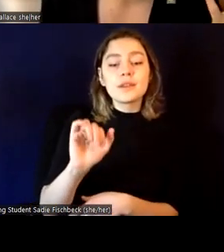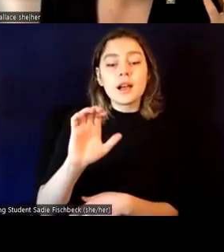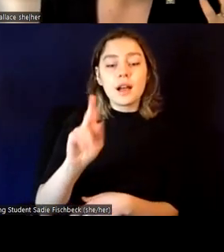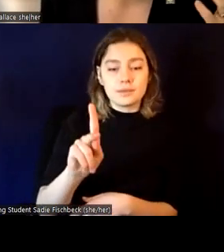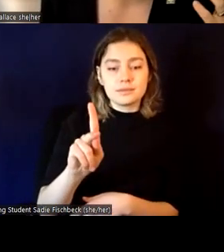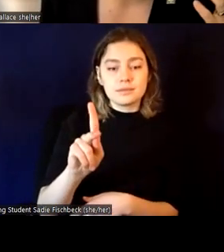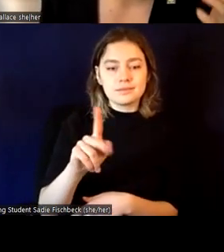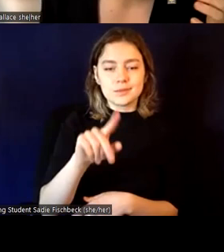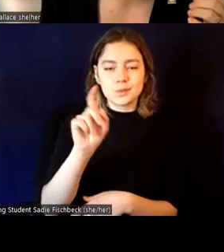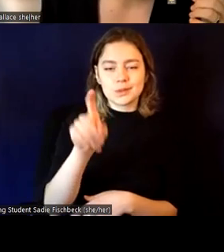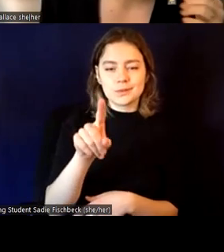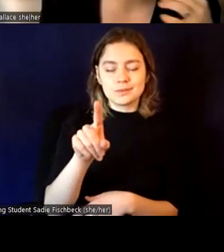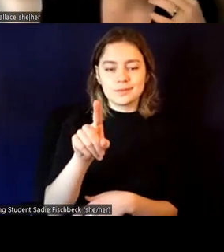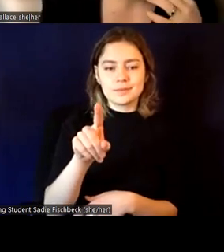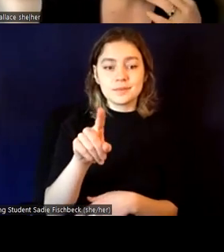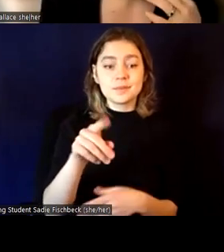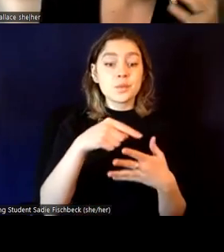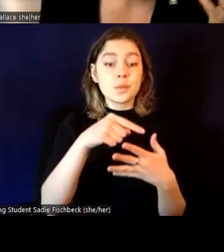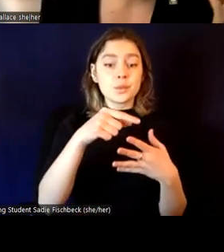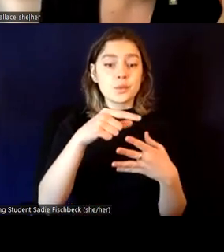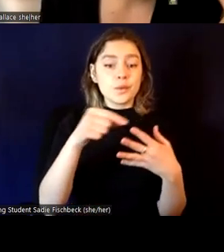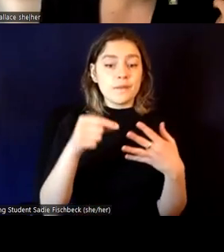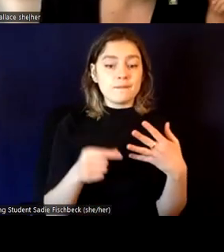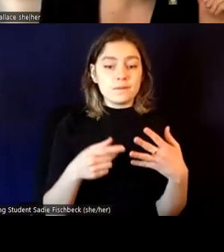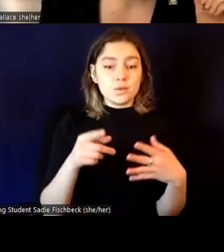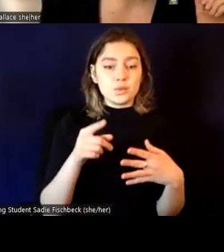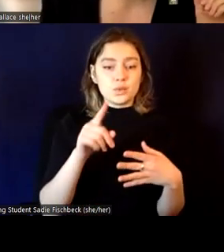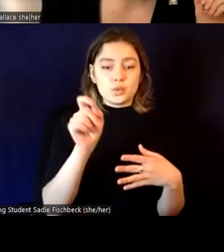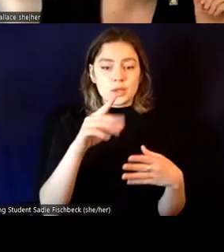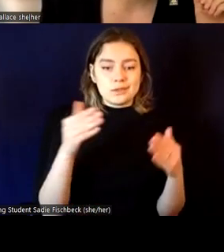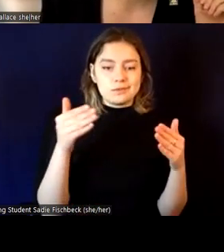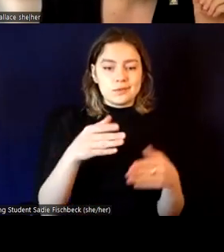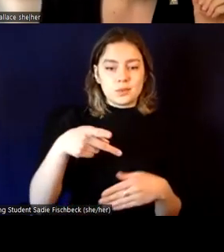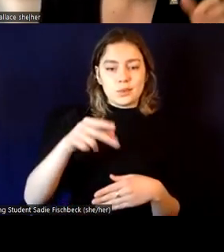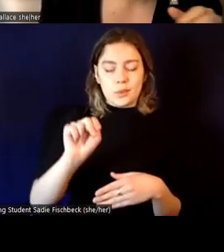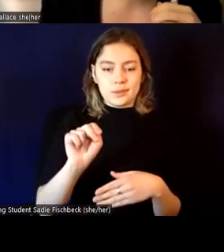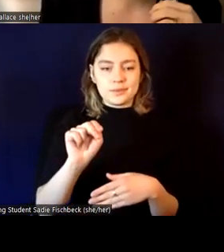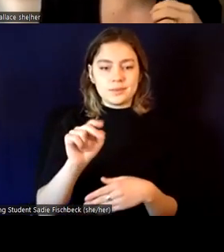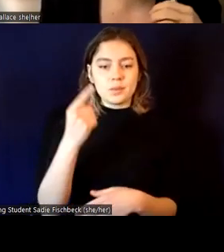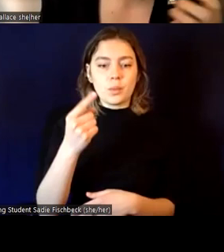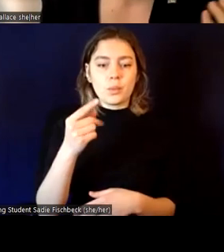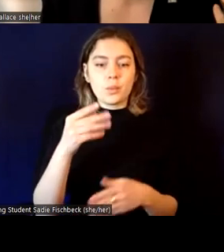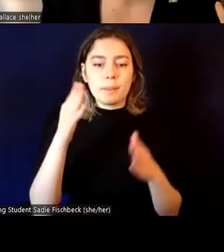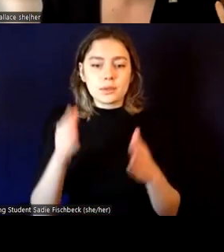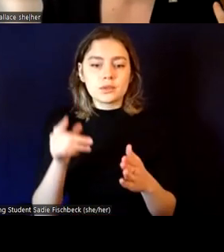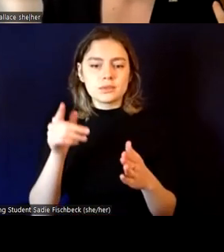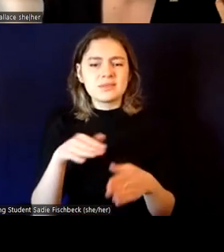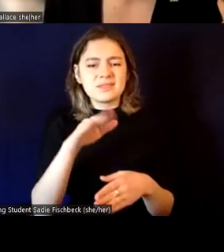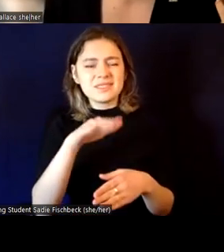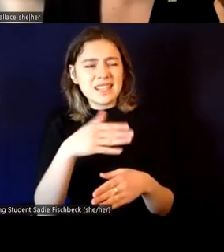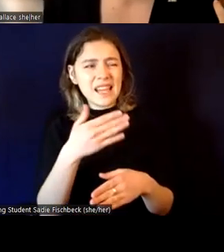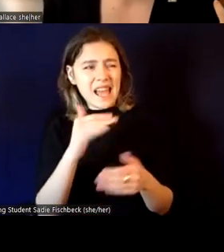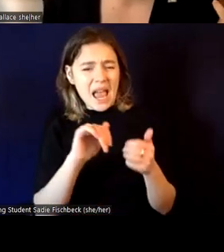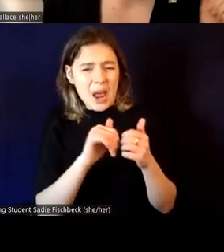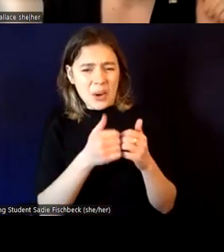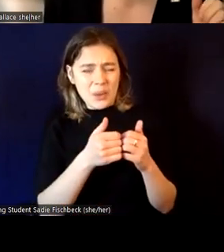several questions really related to pronouns, but our friend Buddhist chaplain, Allie Smith, who's with us asked, um, how do you address pushback for using